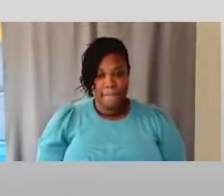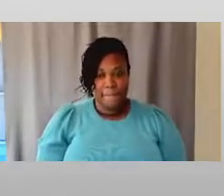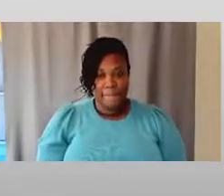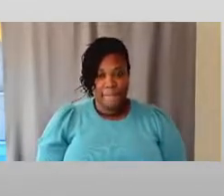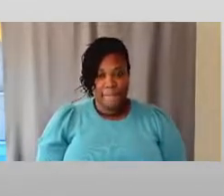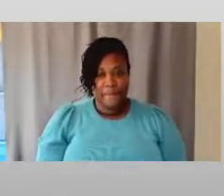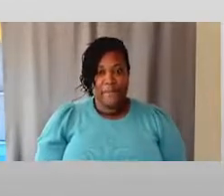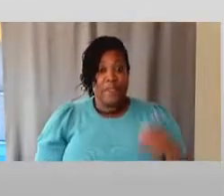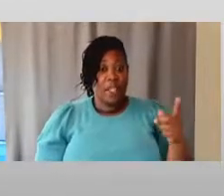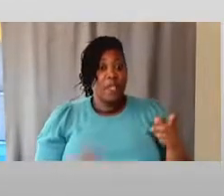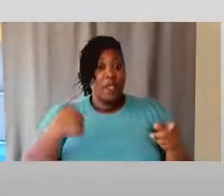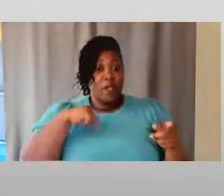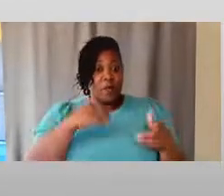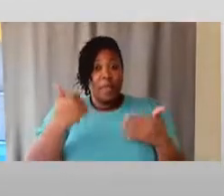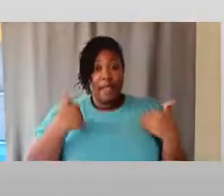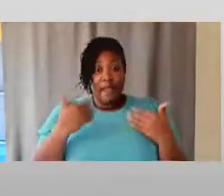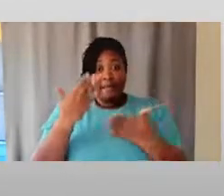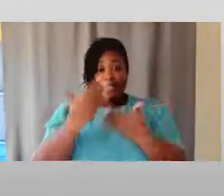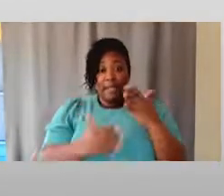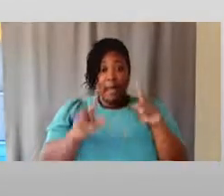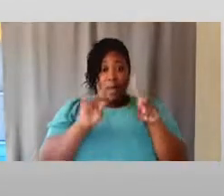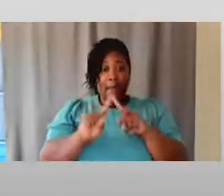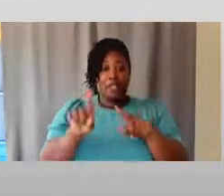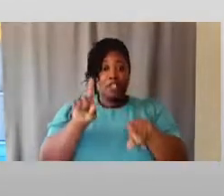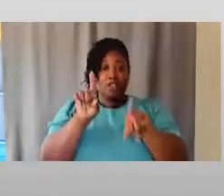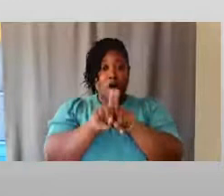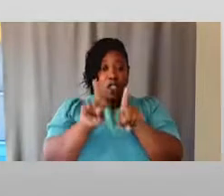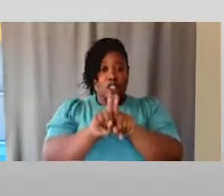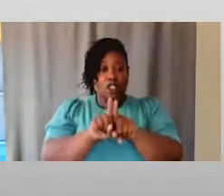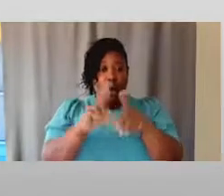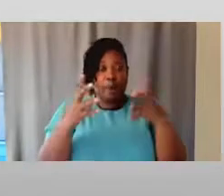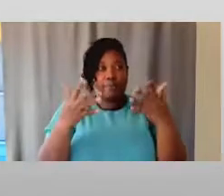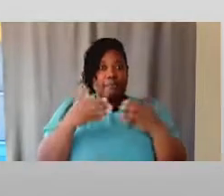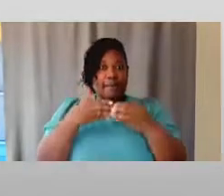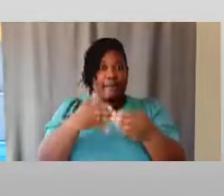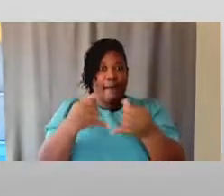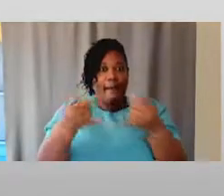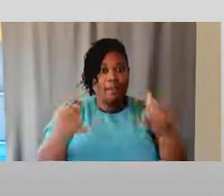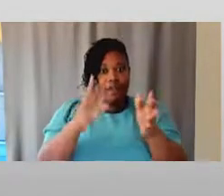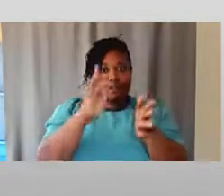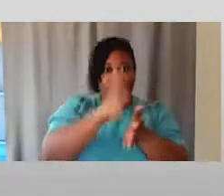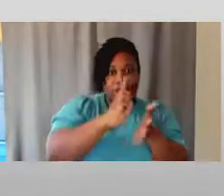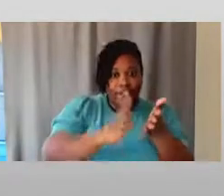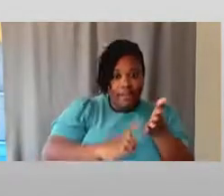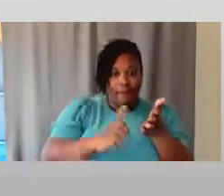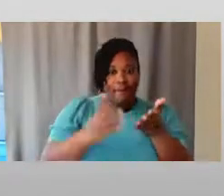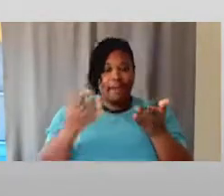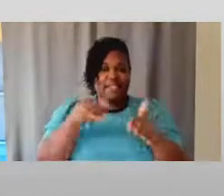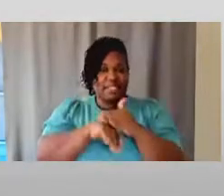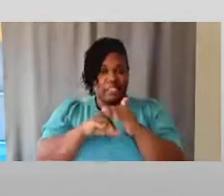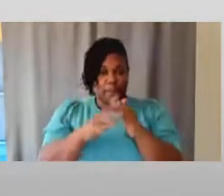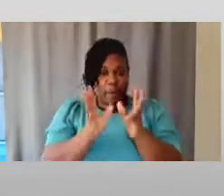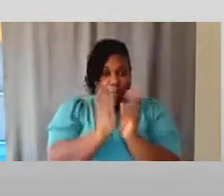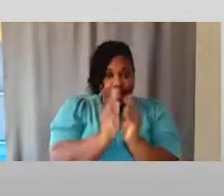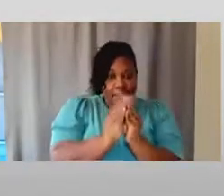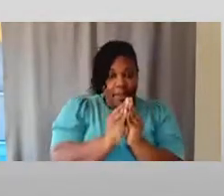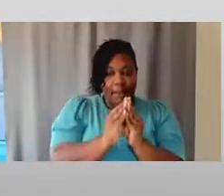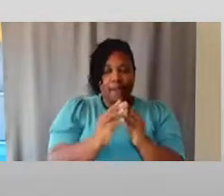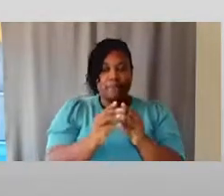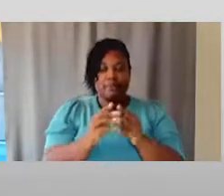And we have some, but there are also others online of guidelines for designing an accessible meeting, an accessible conference,